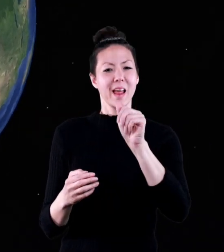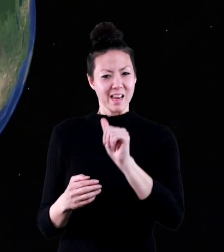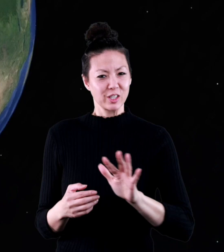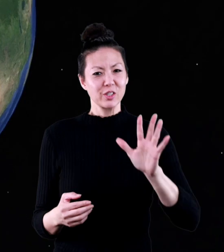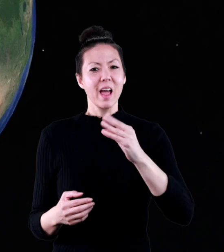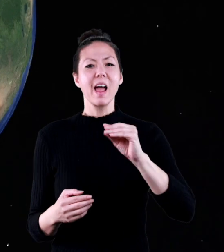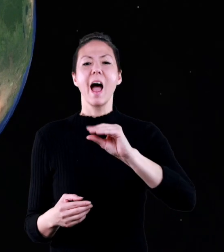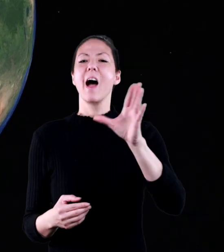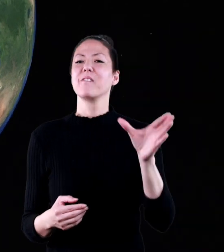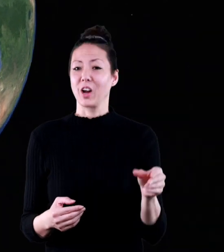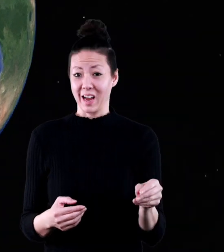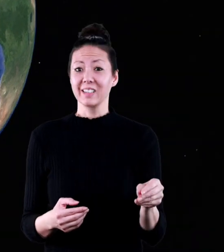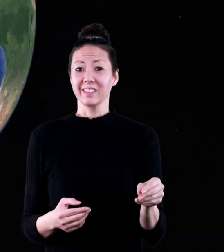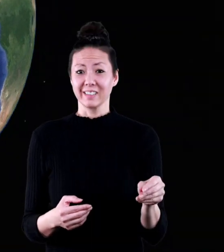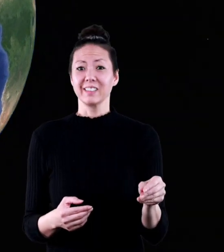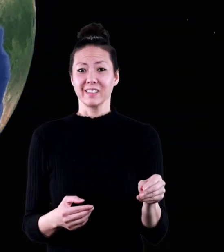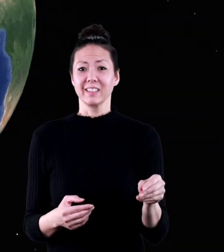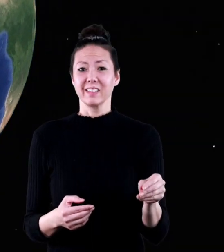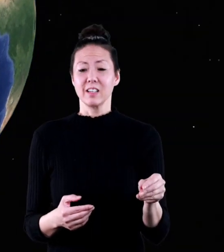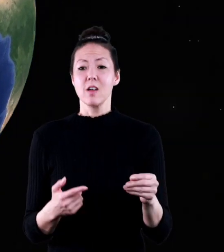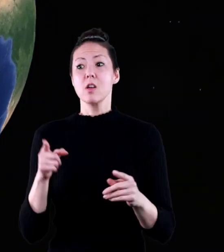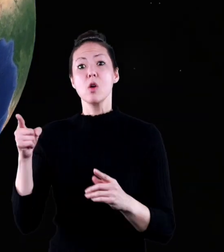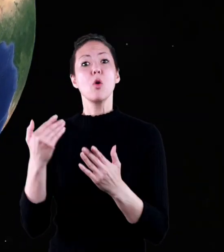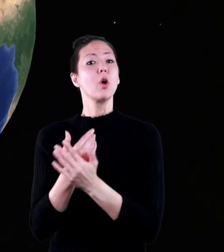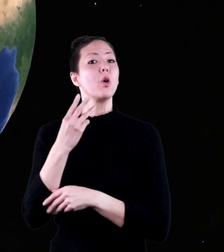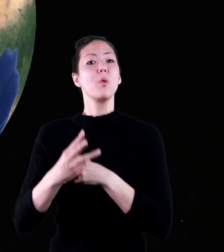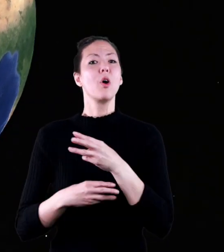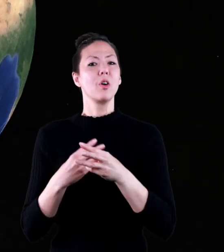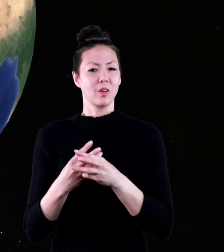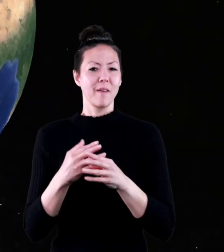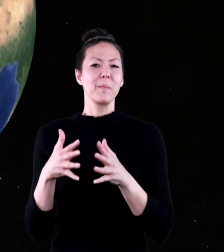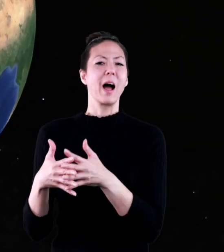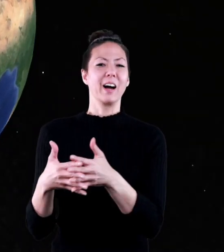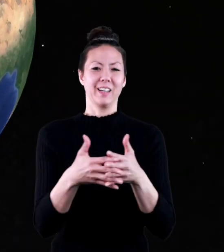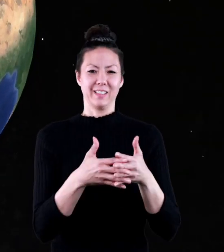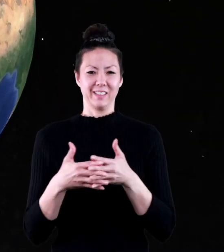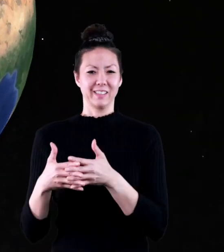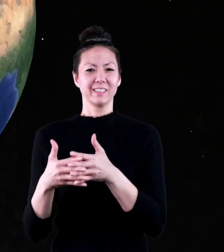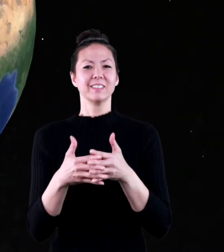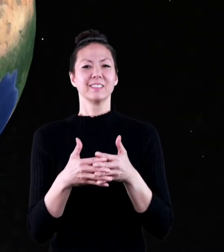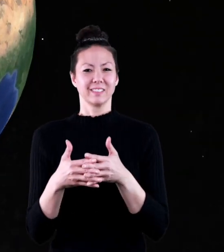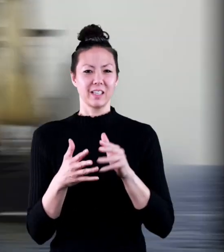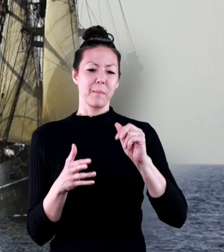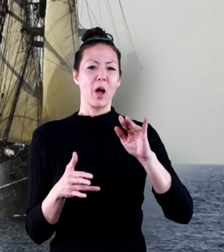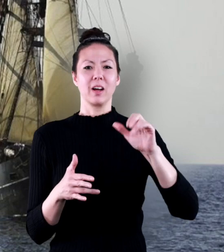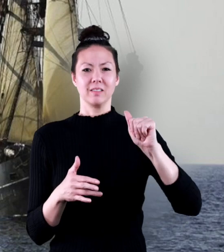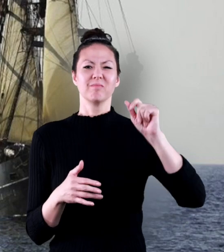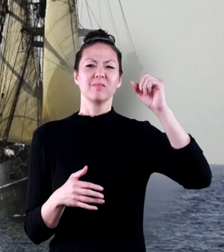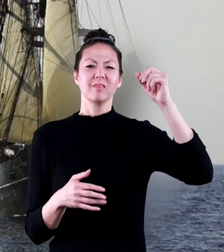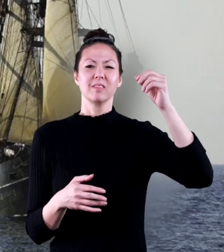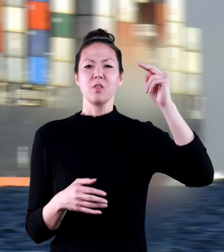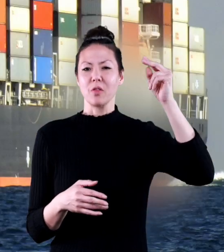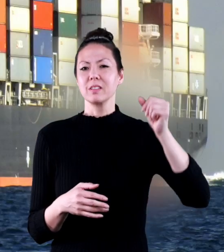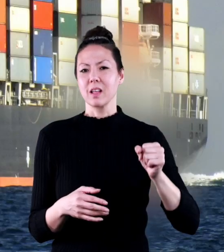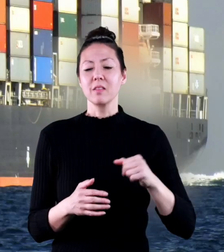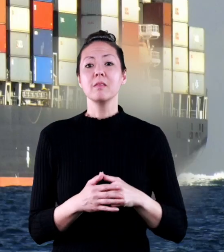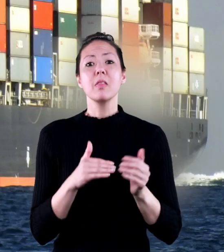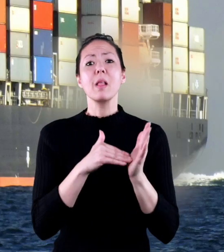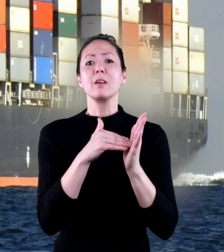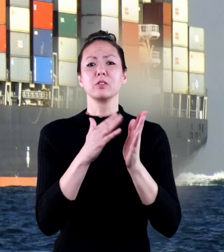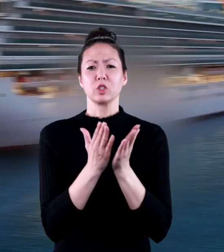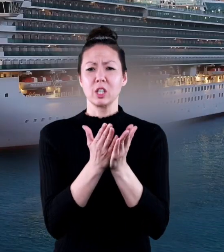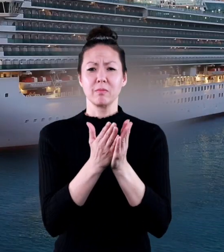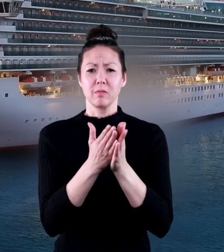of Europe and Asia and Africa from the new world of the Americas. Over the thousands of years,